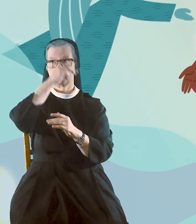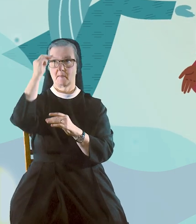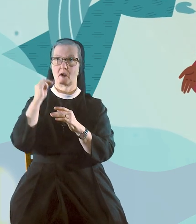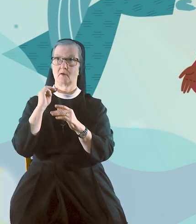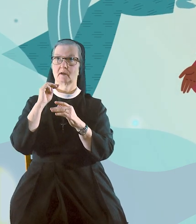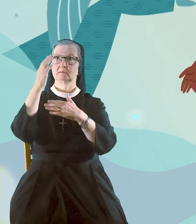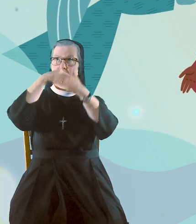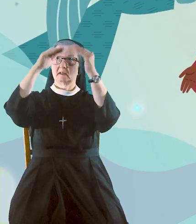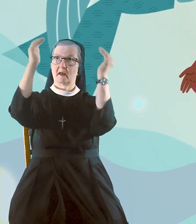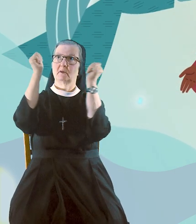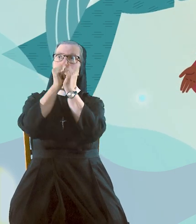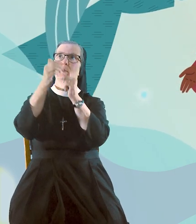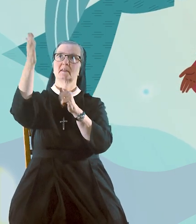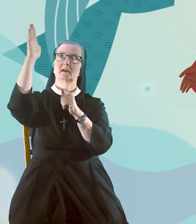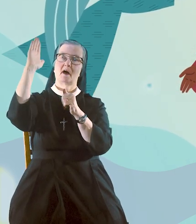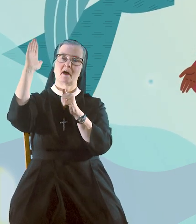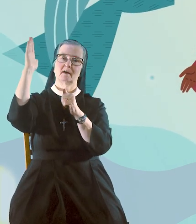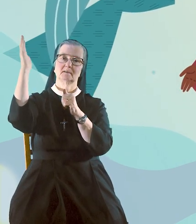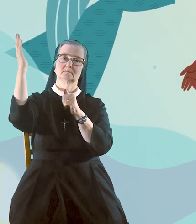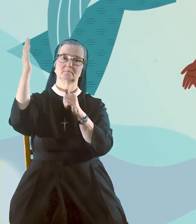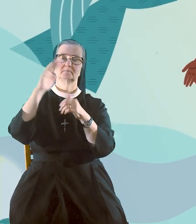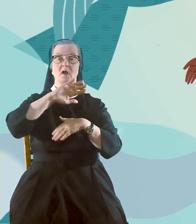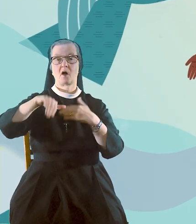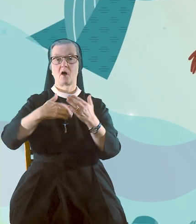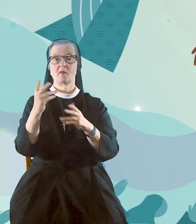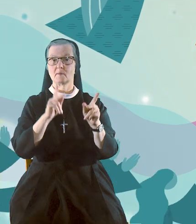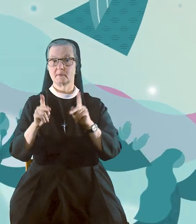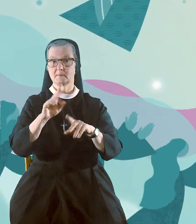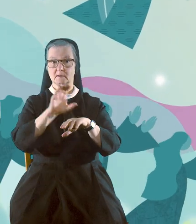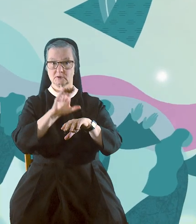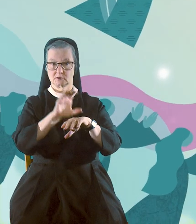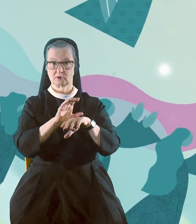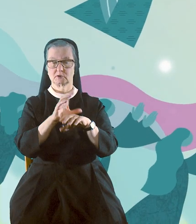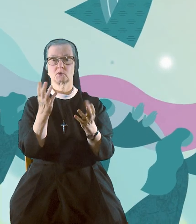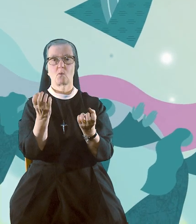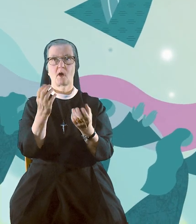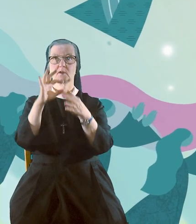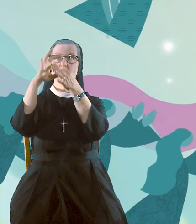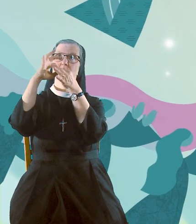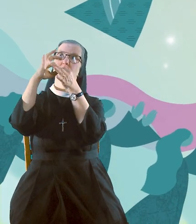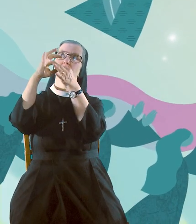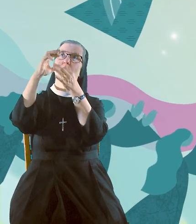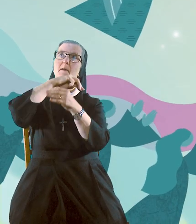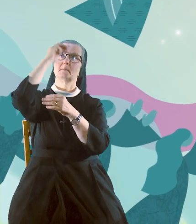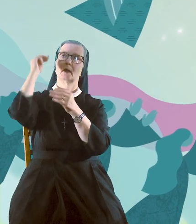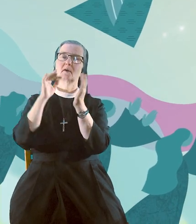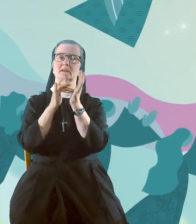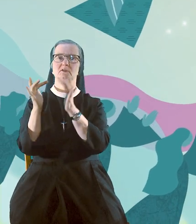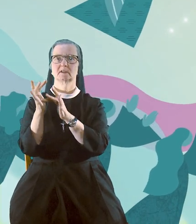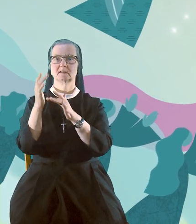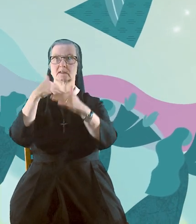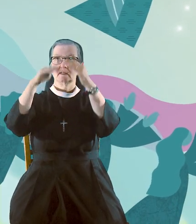are now in heaven with God. All the people in the church want to join Mary and Jesus in